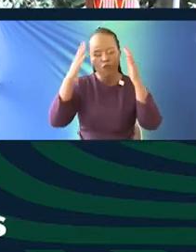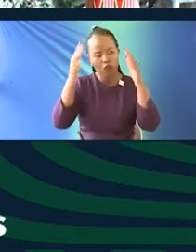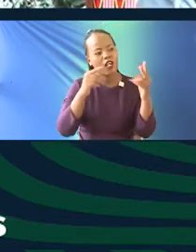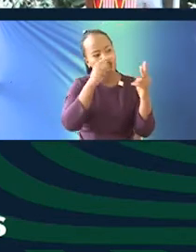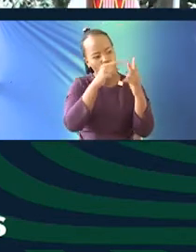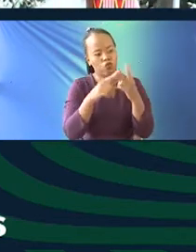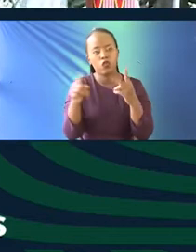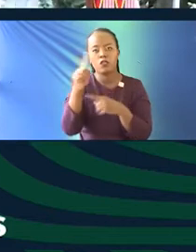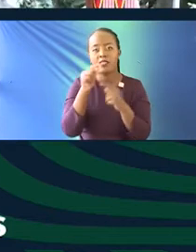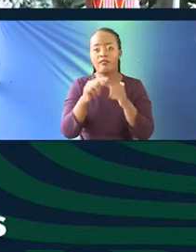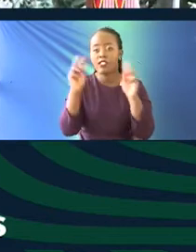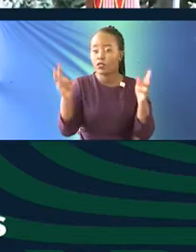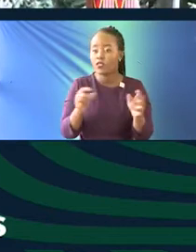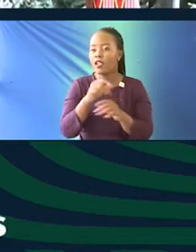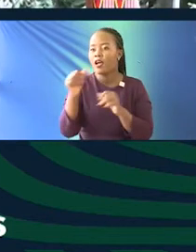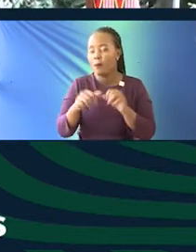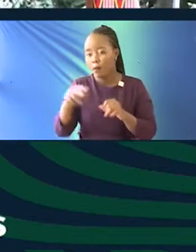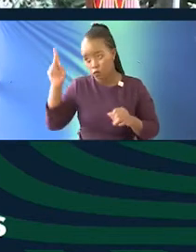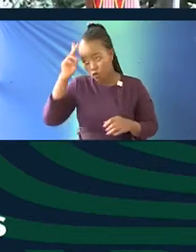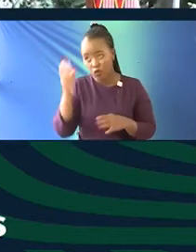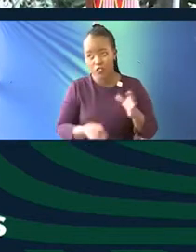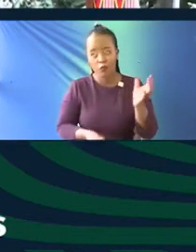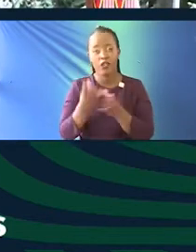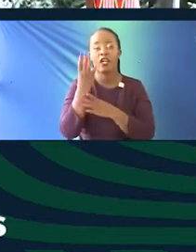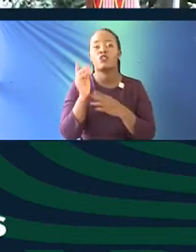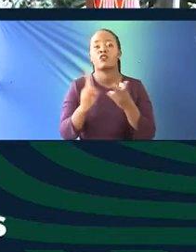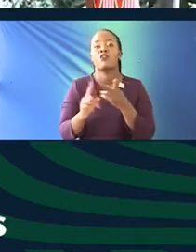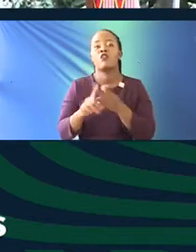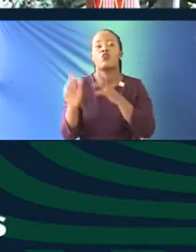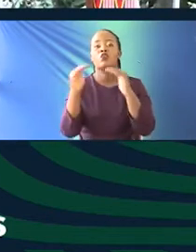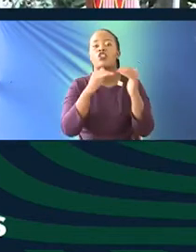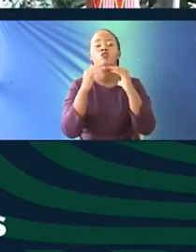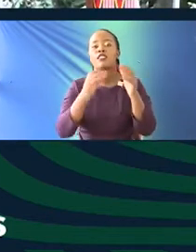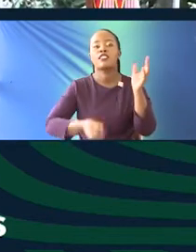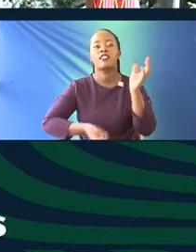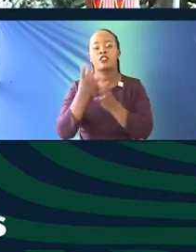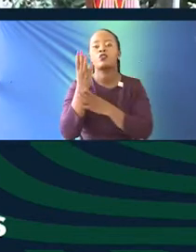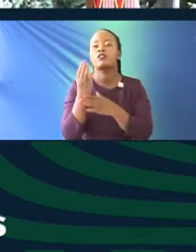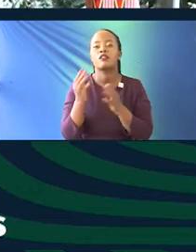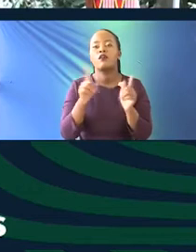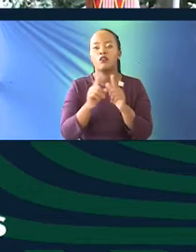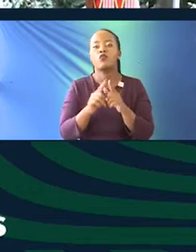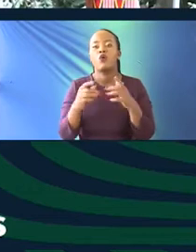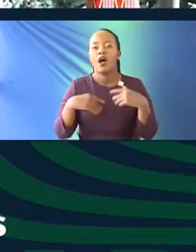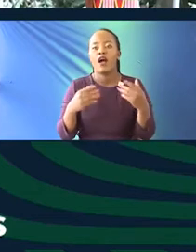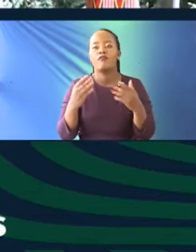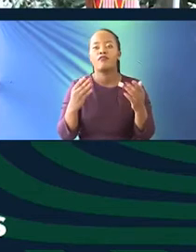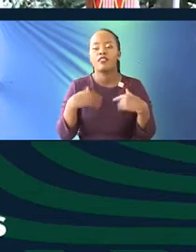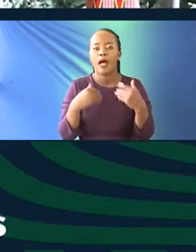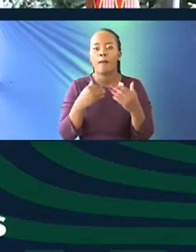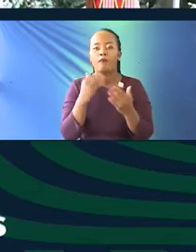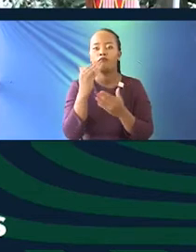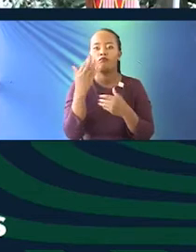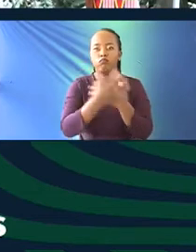knowledge production and the equity creation in that process. I do have some slides because I'd like to talk about specific ways in which